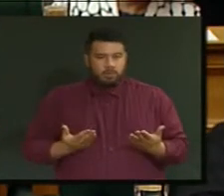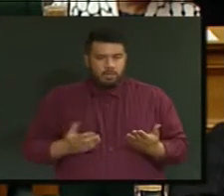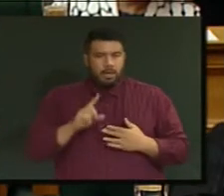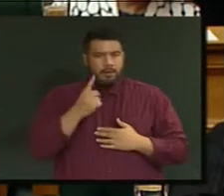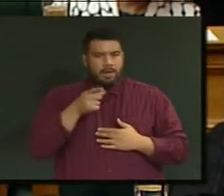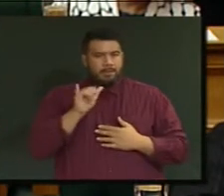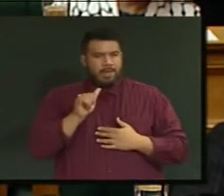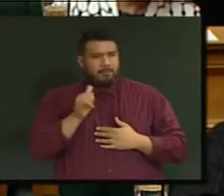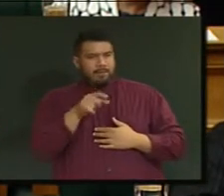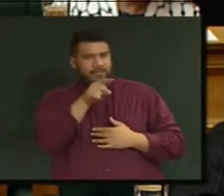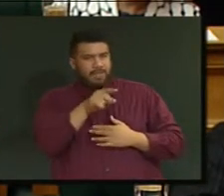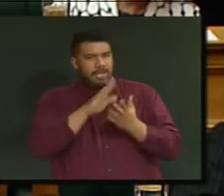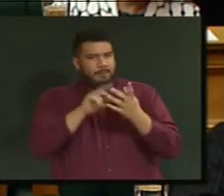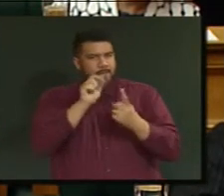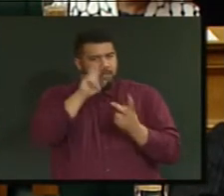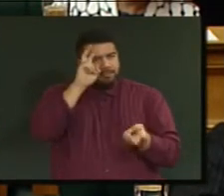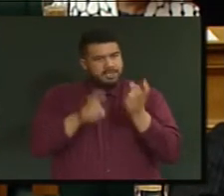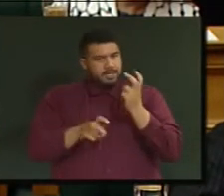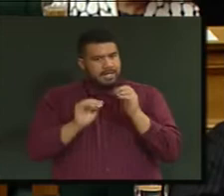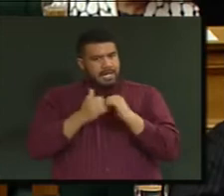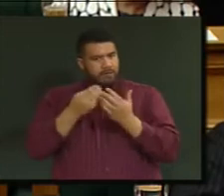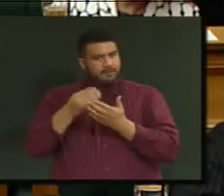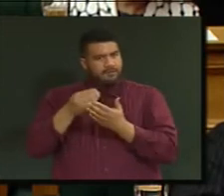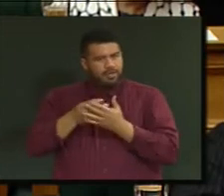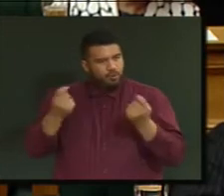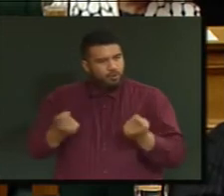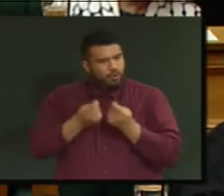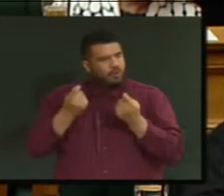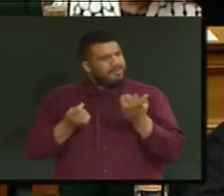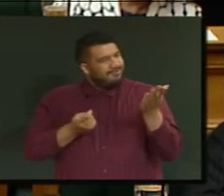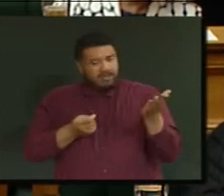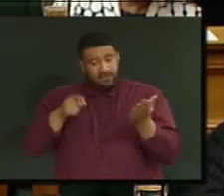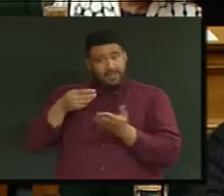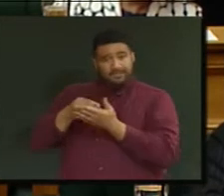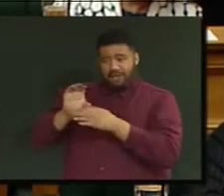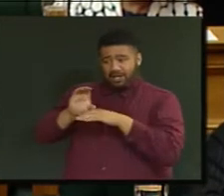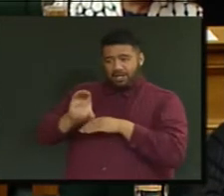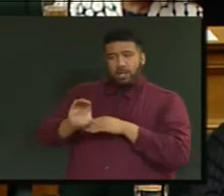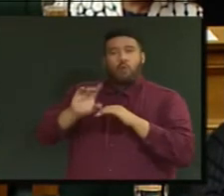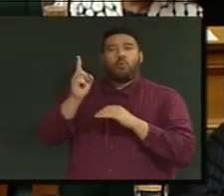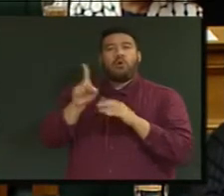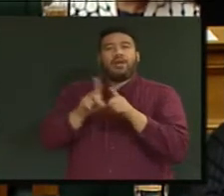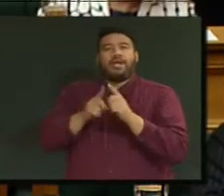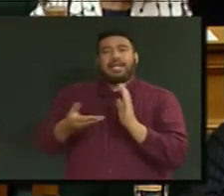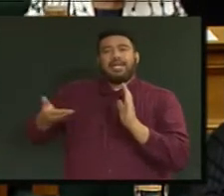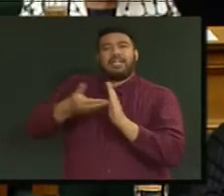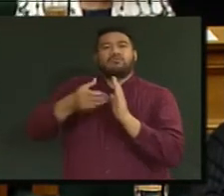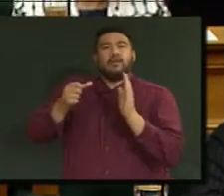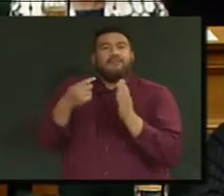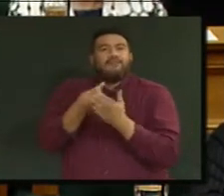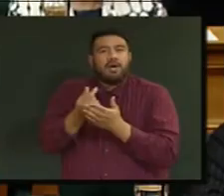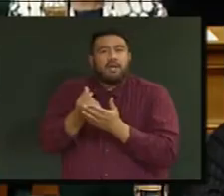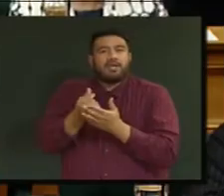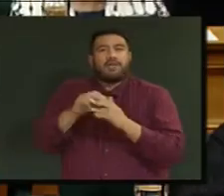may misunderstand how the fund works. It is a form of bridging finance to help debt